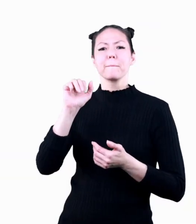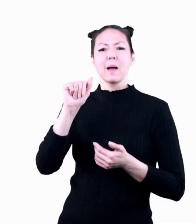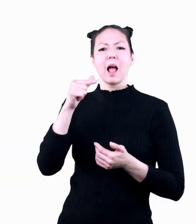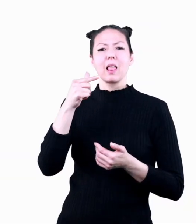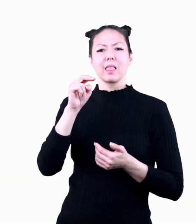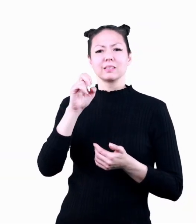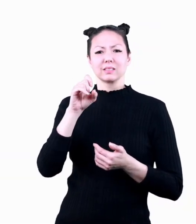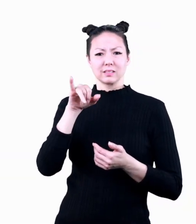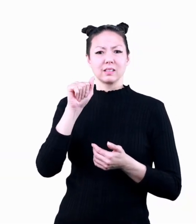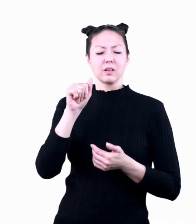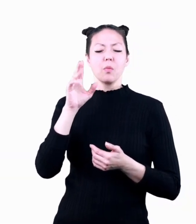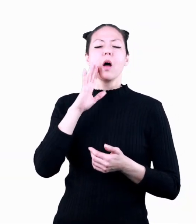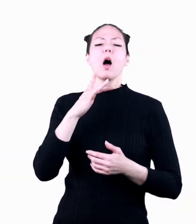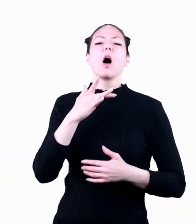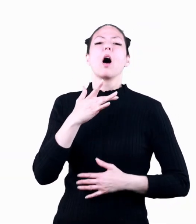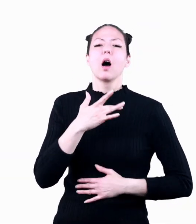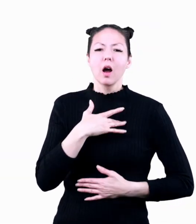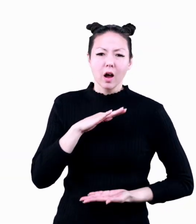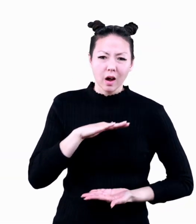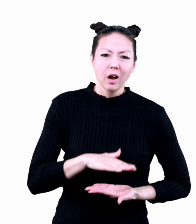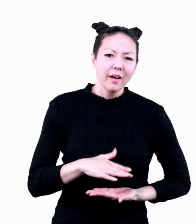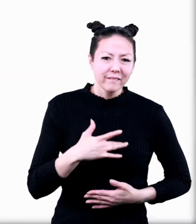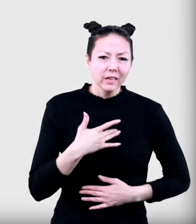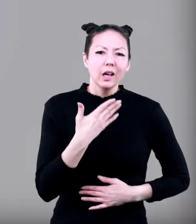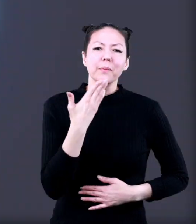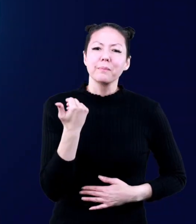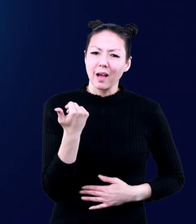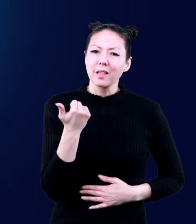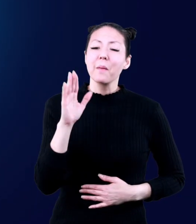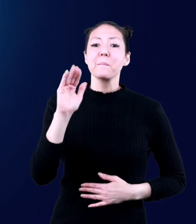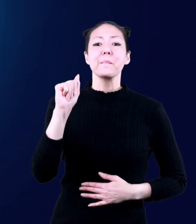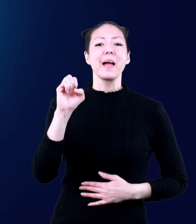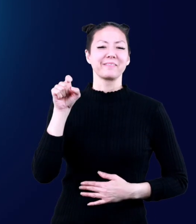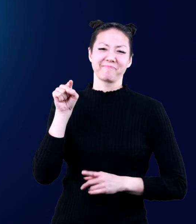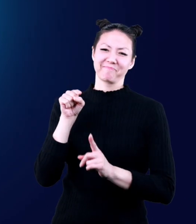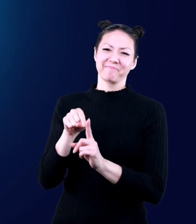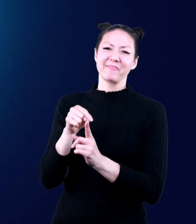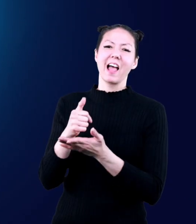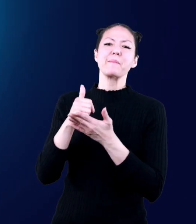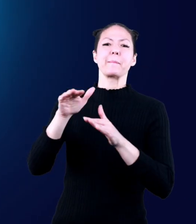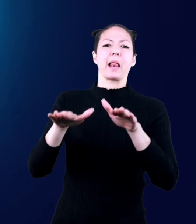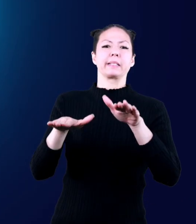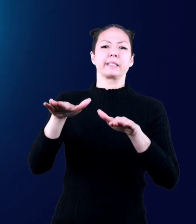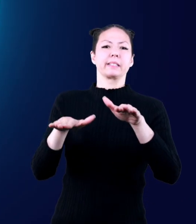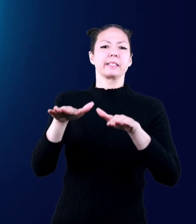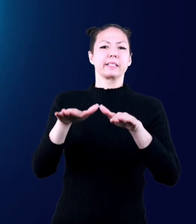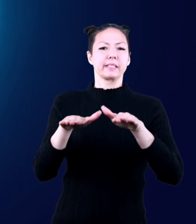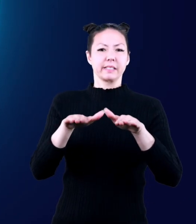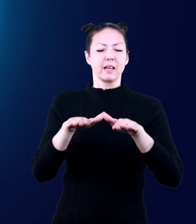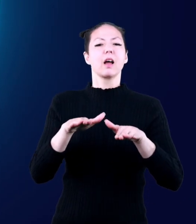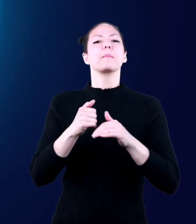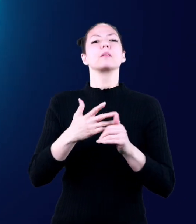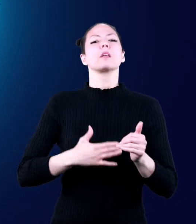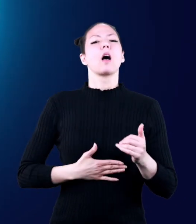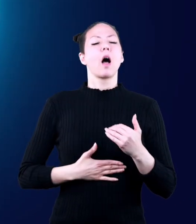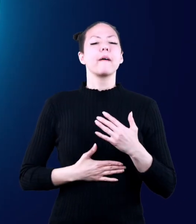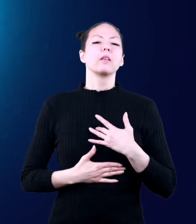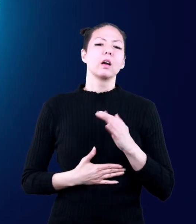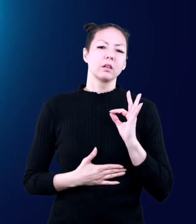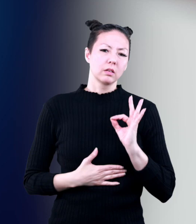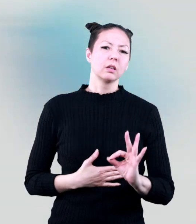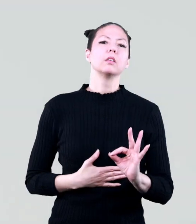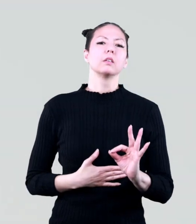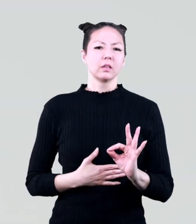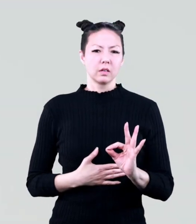milk of magnesia to feel better the base helps balance the acid and your stomach feels better